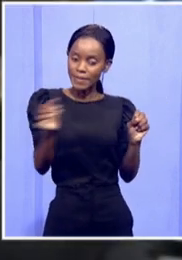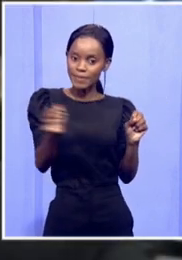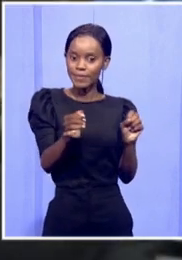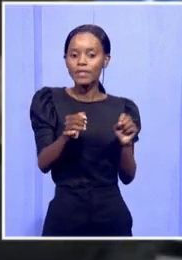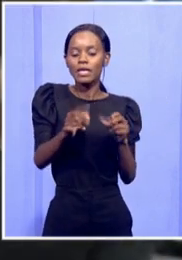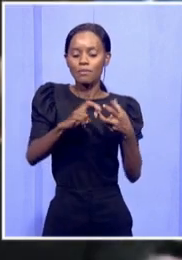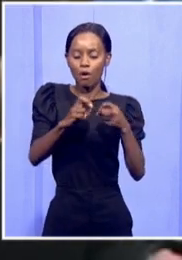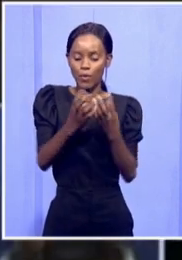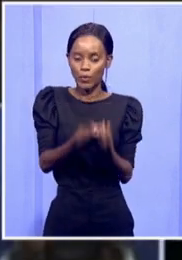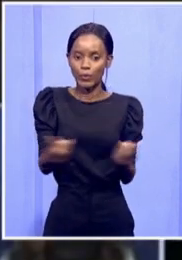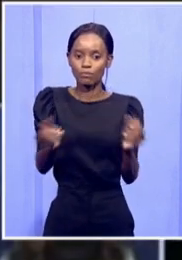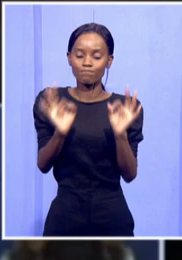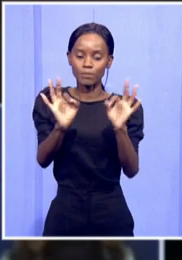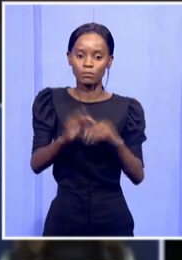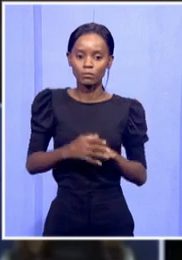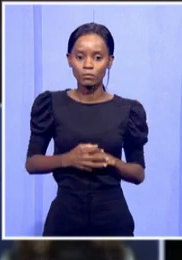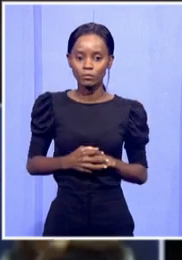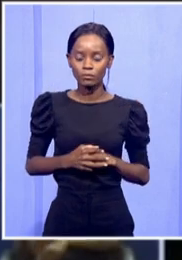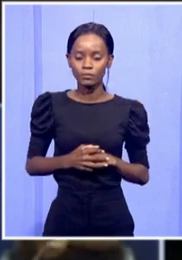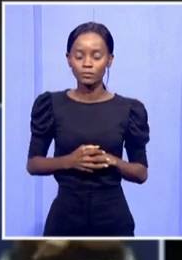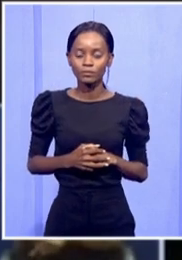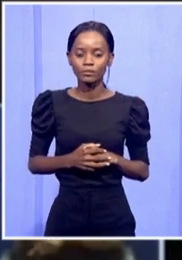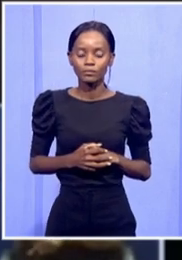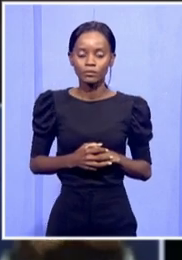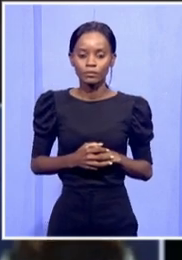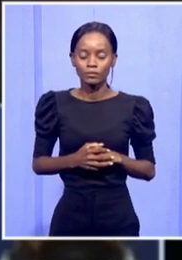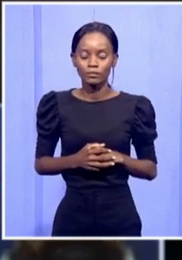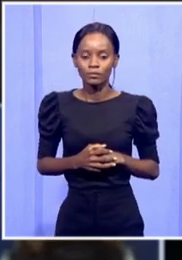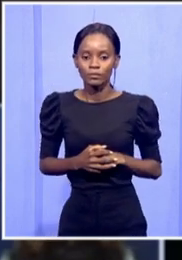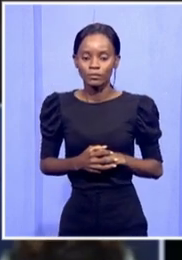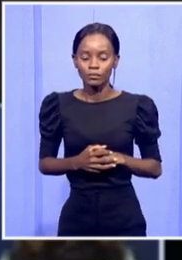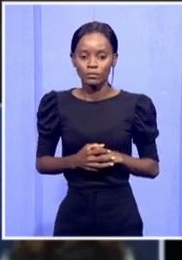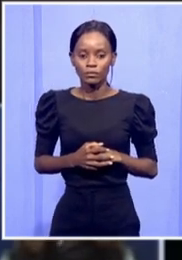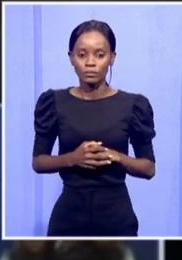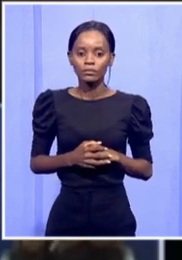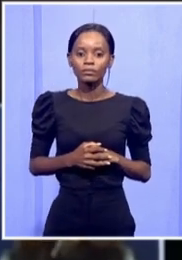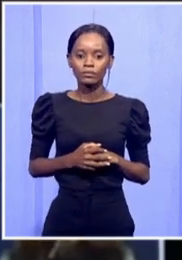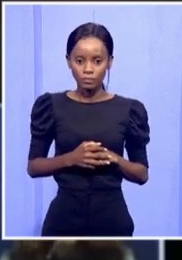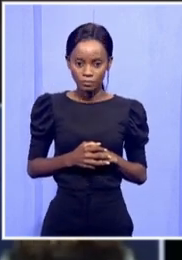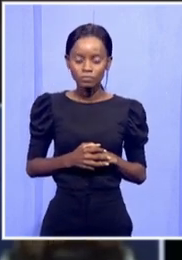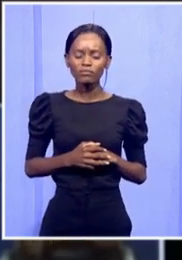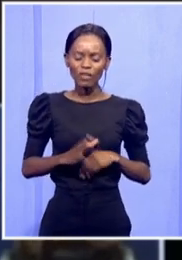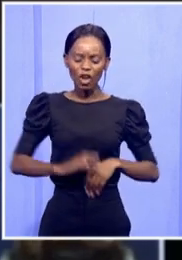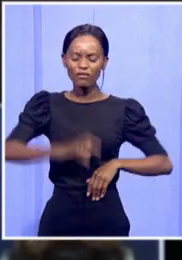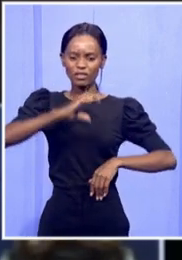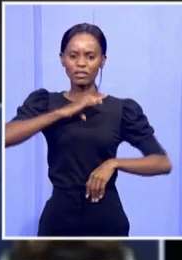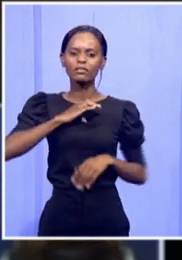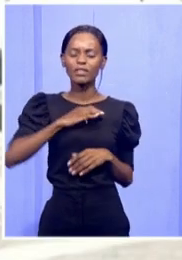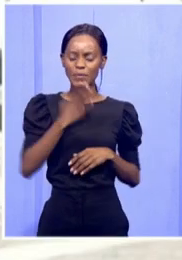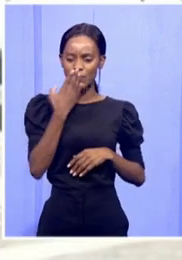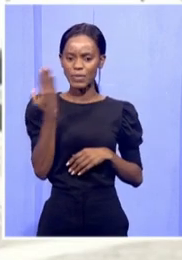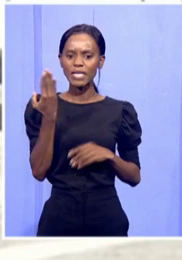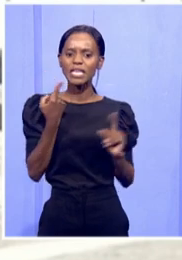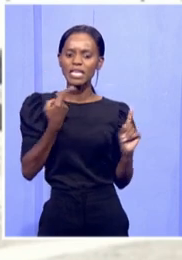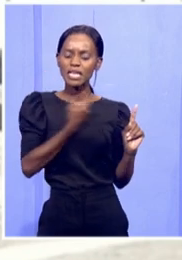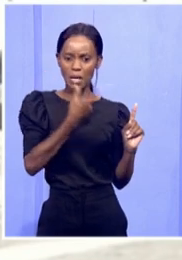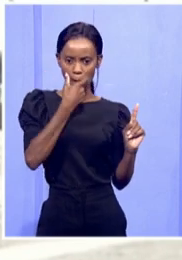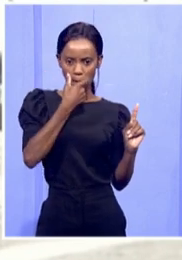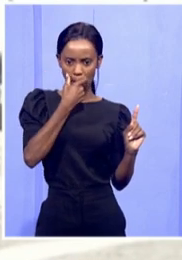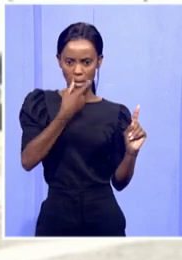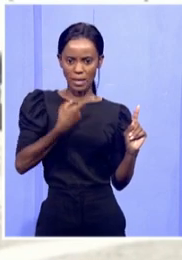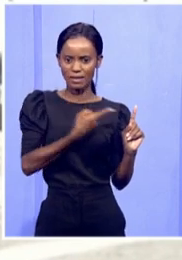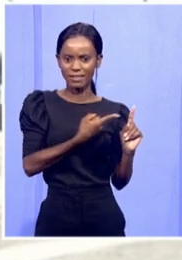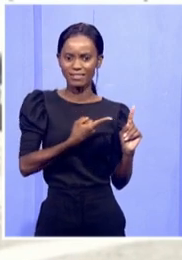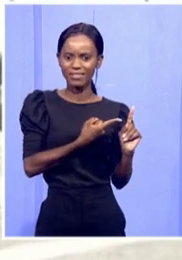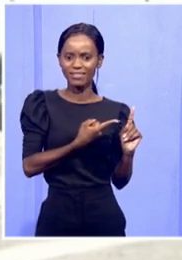with. Now, the issue about the, you know, motion of no confidence about the, you know,